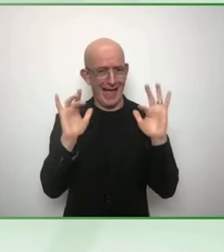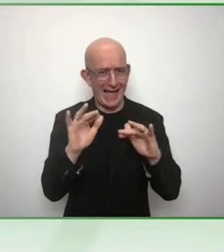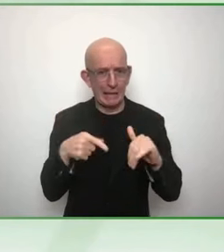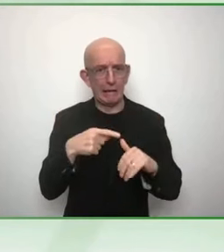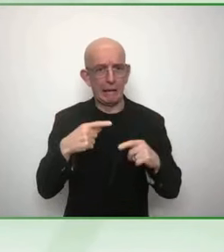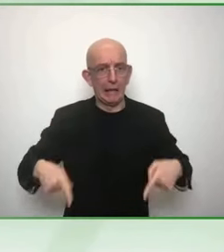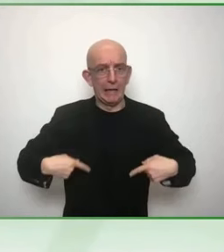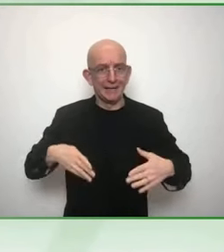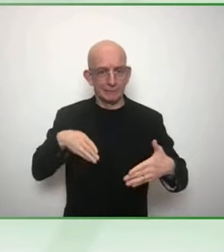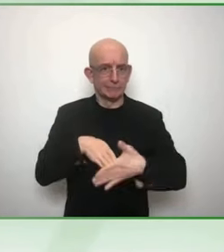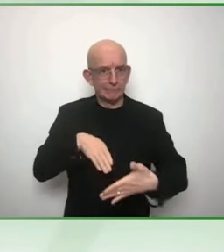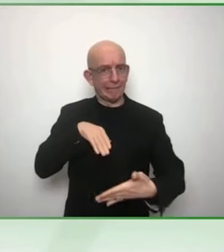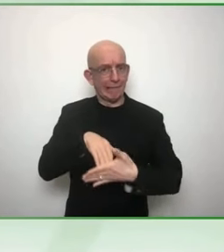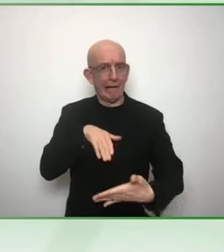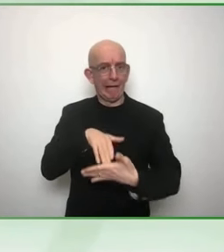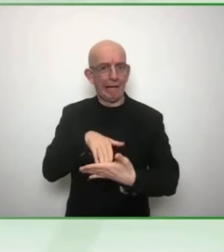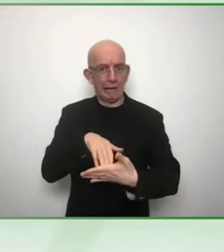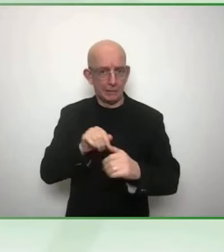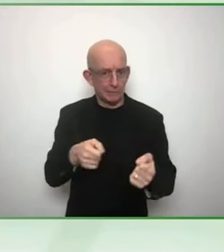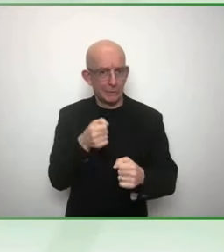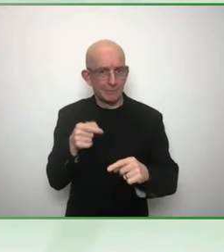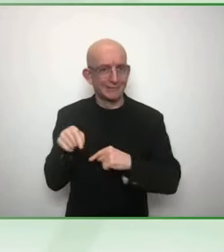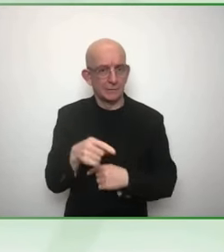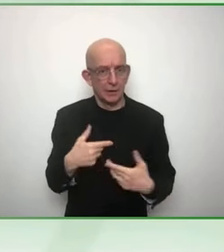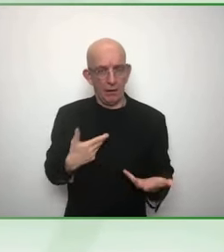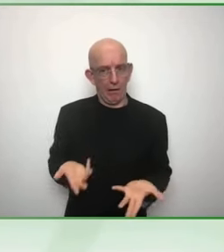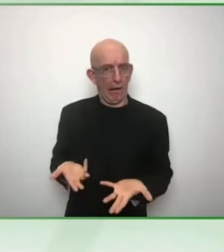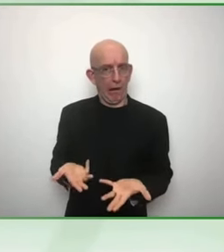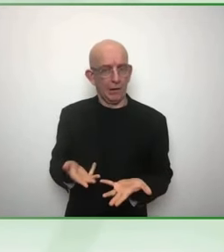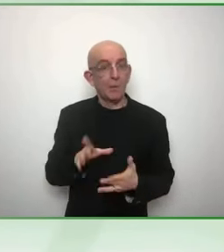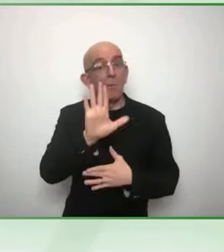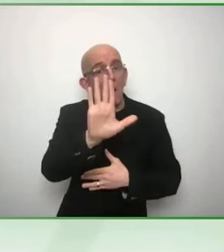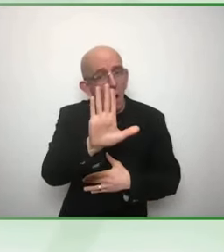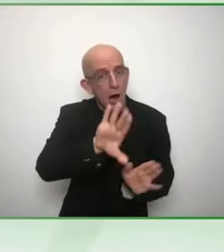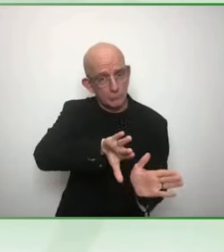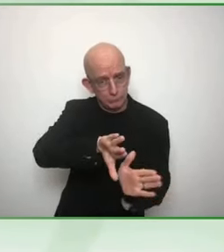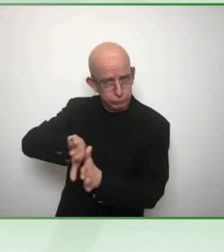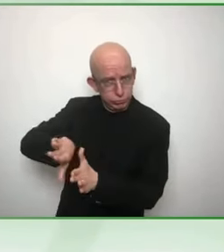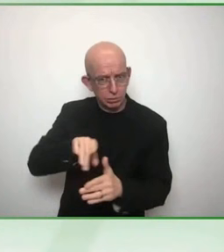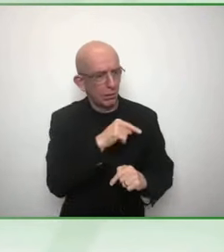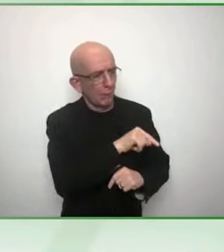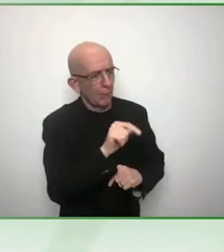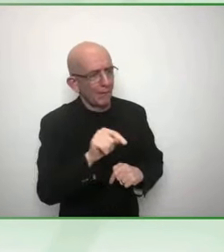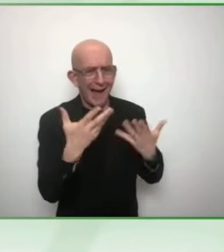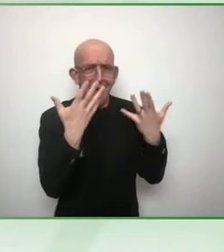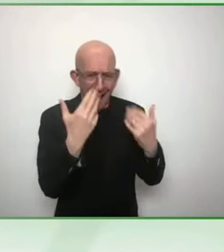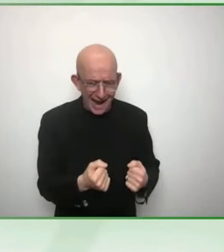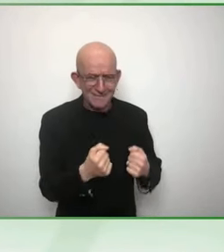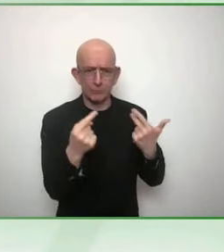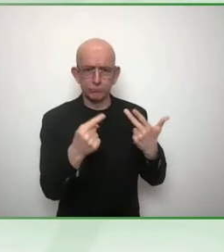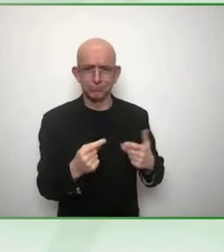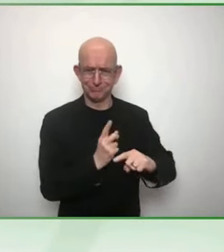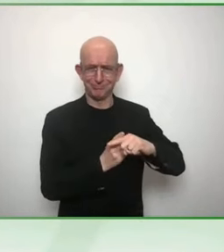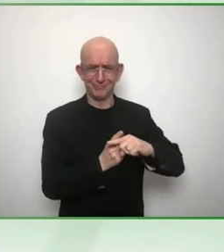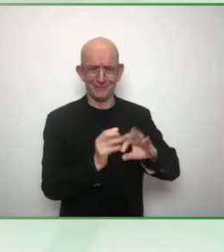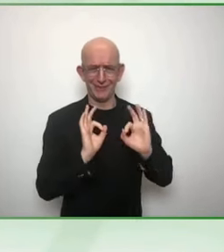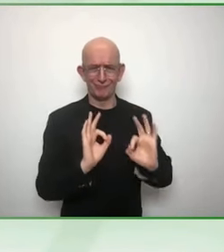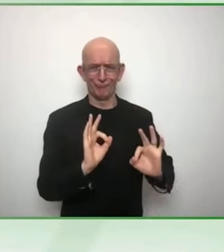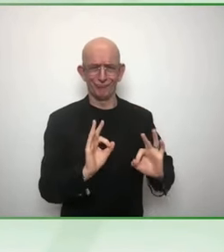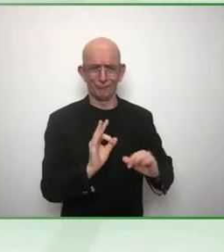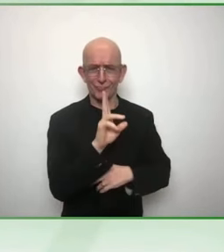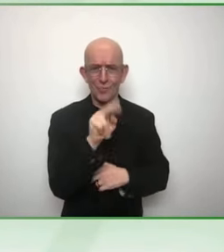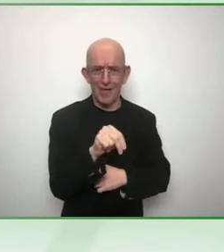disability inclusion culture. So on that positive note, I'd like to finish my initial